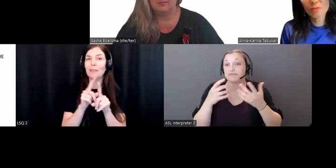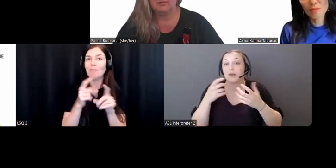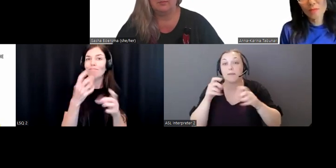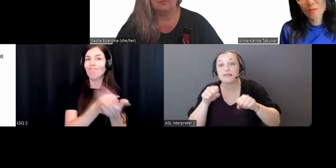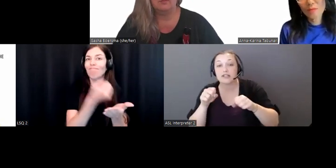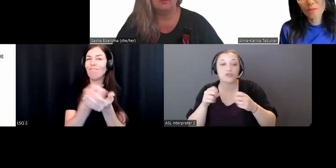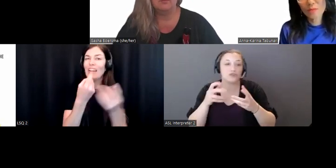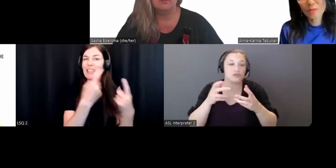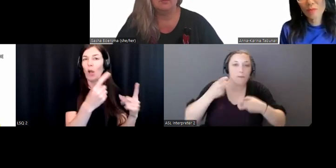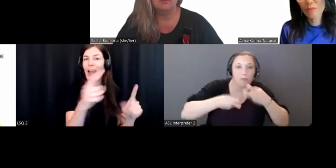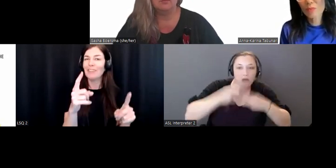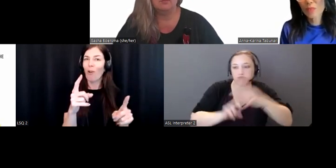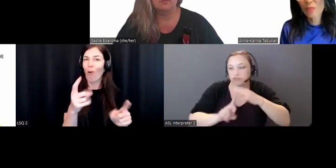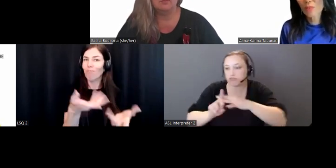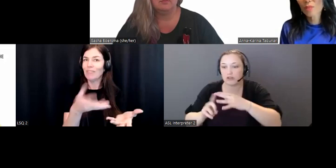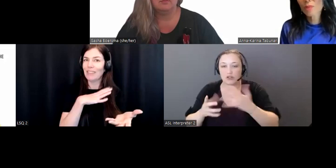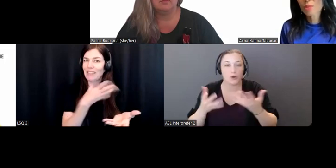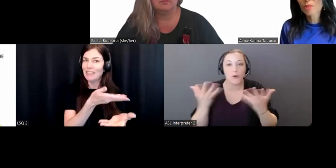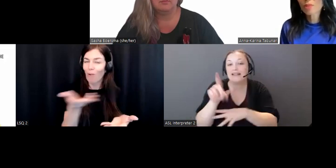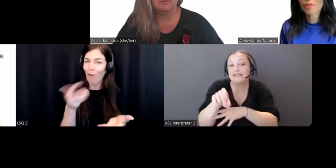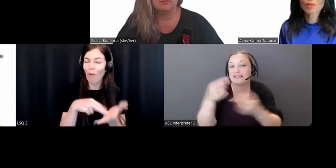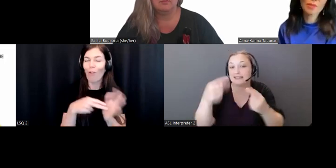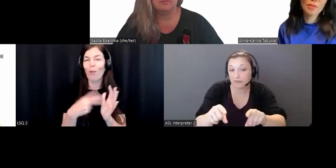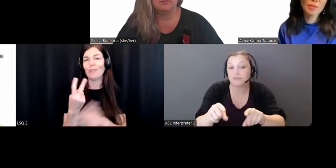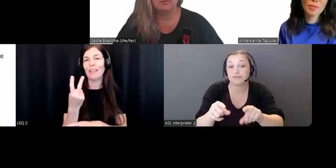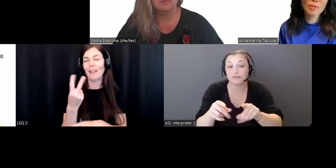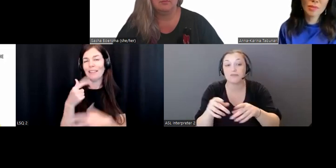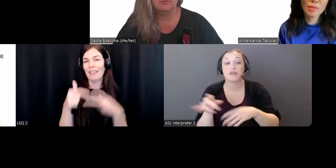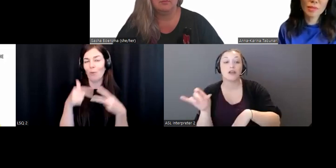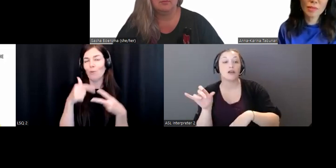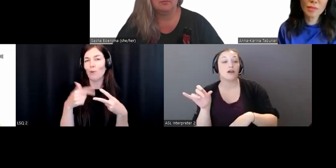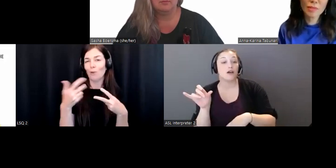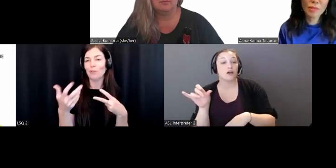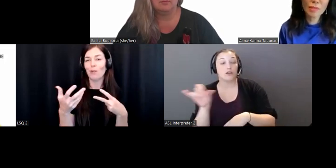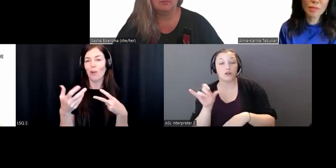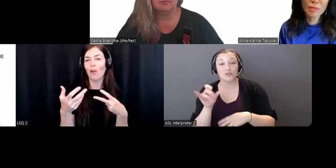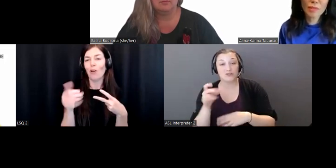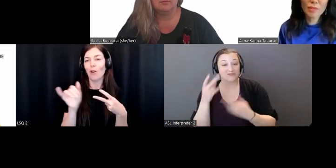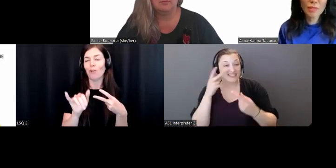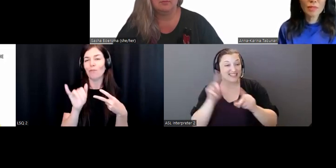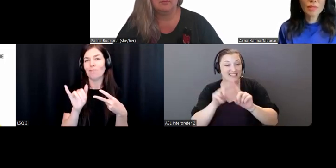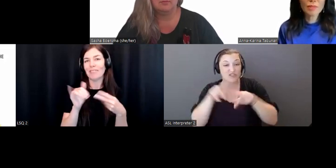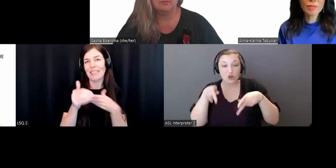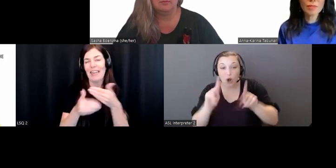And the opportunities that are offered to us. So those two things